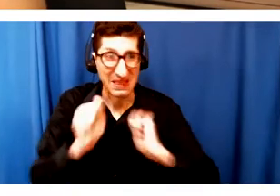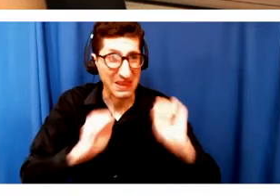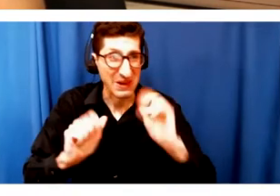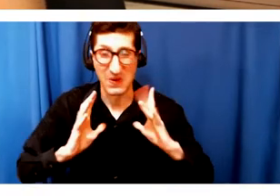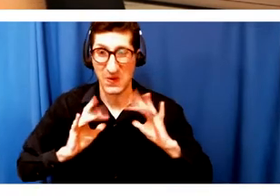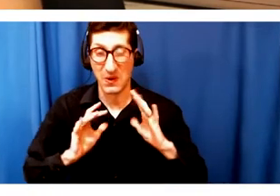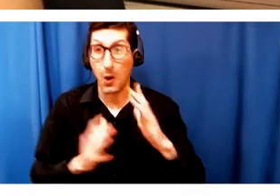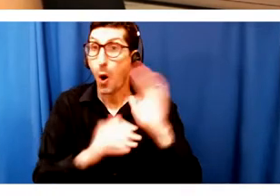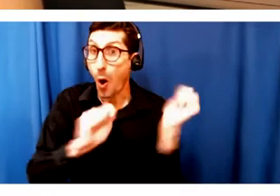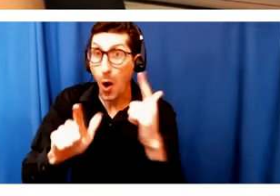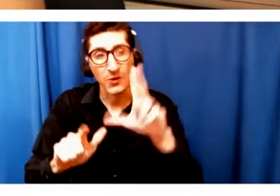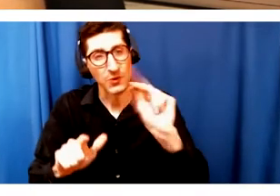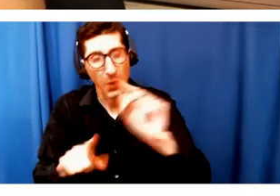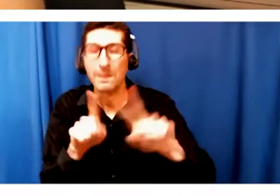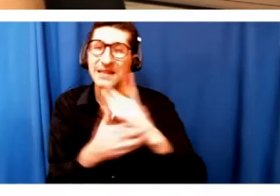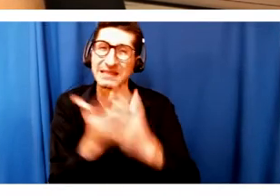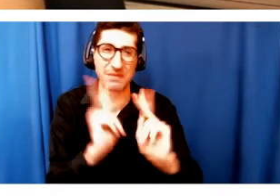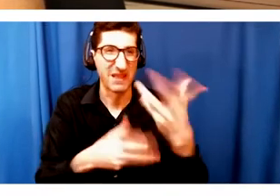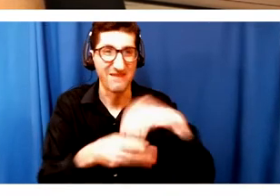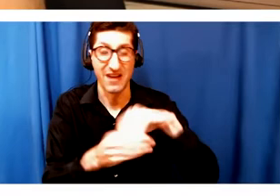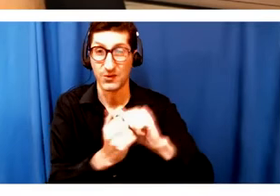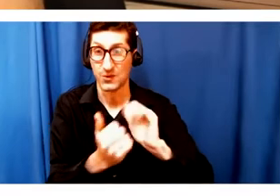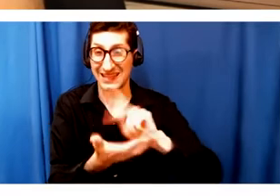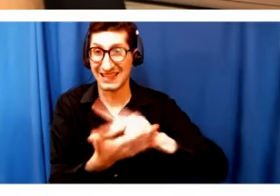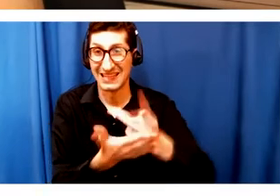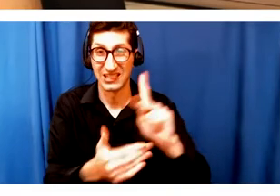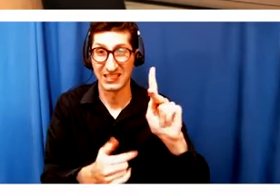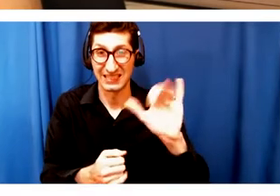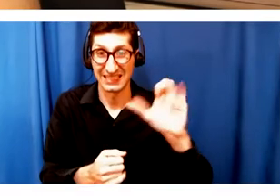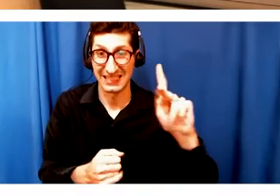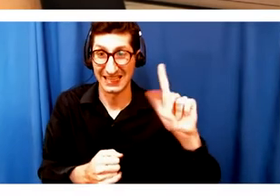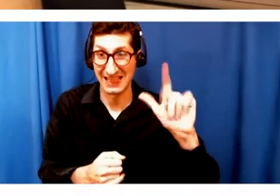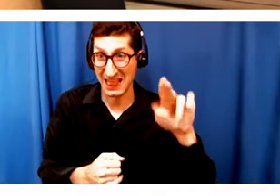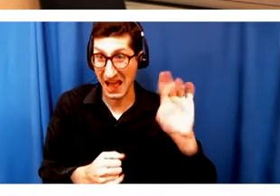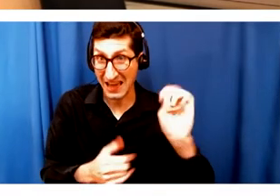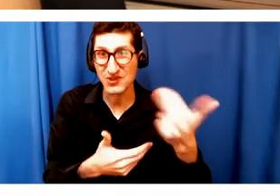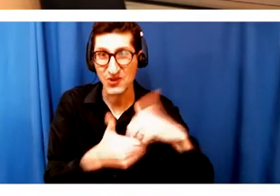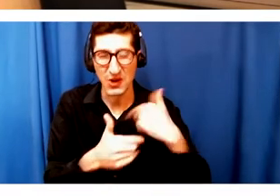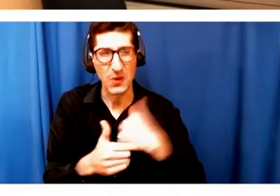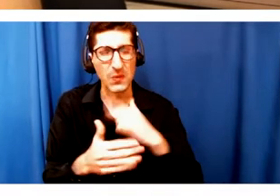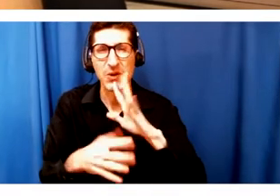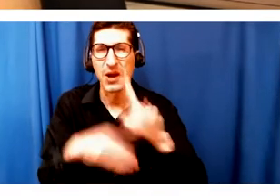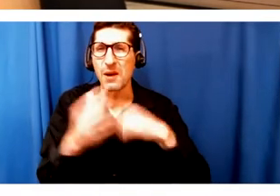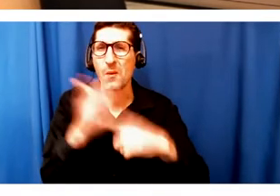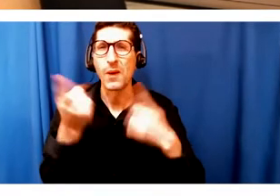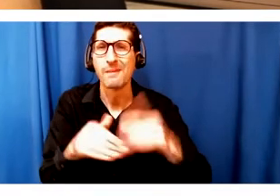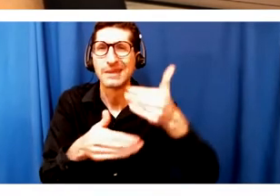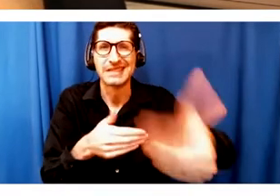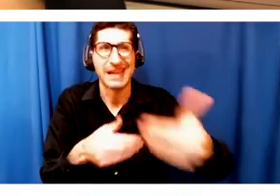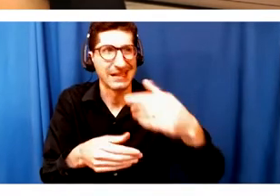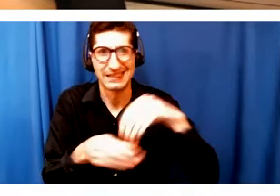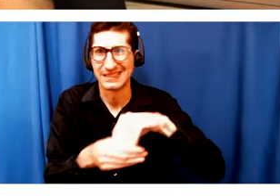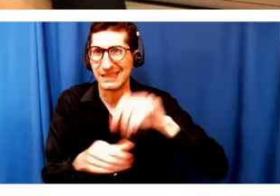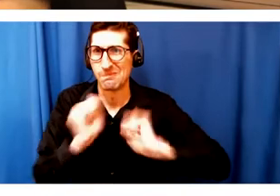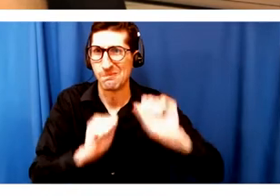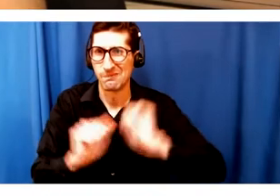collaborated on the Kitchen Kick line are here. We're going to talk about what the heck is next for theater in Boston after a crazy year. And